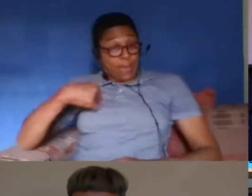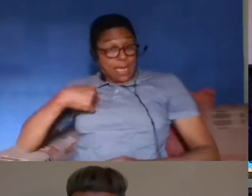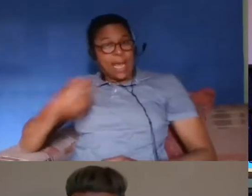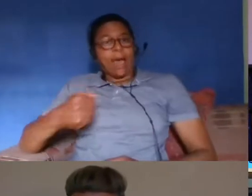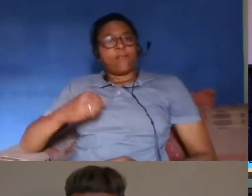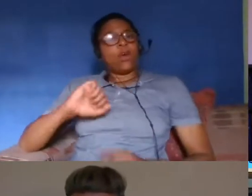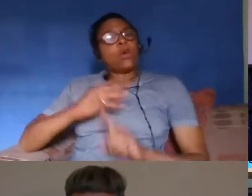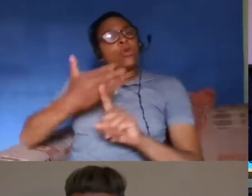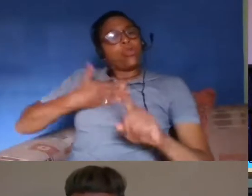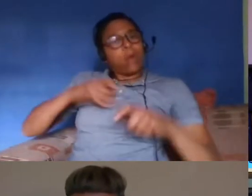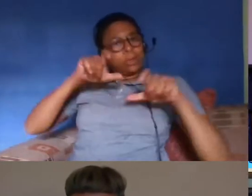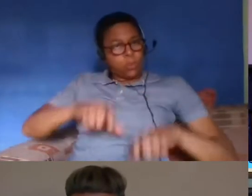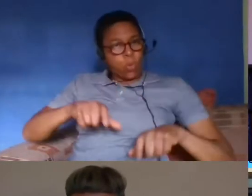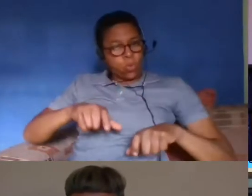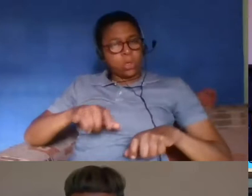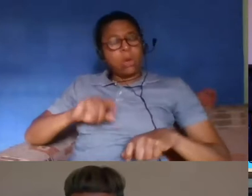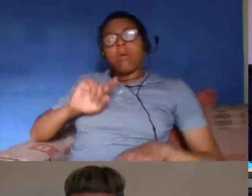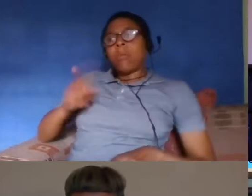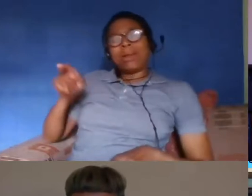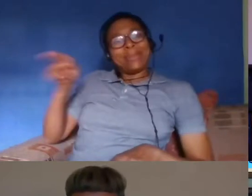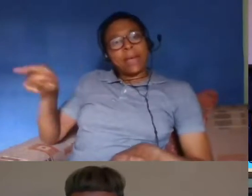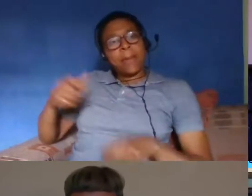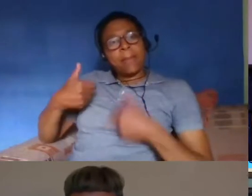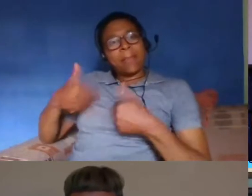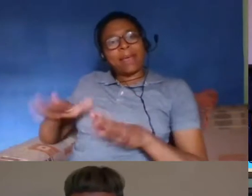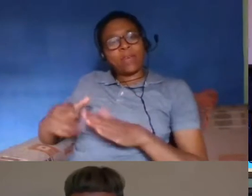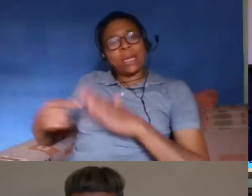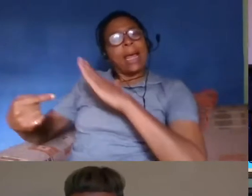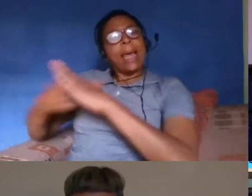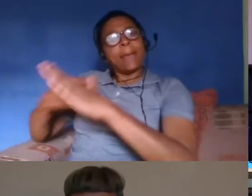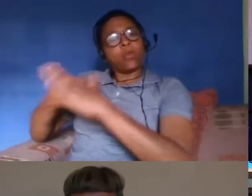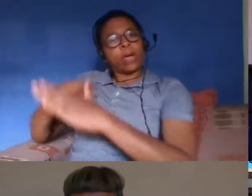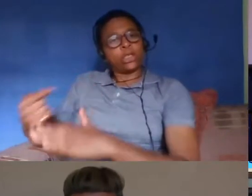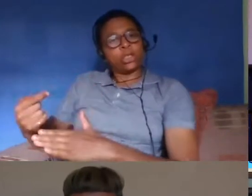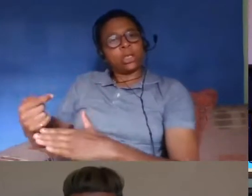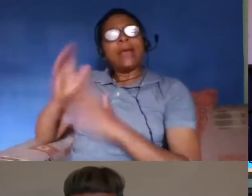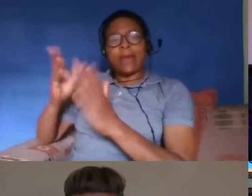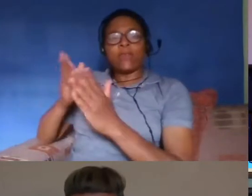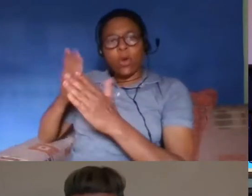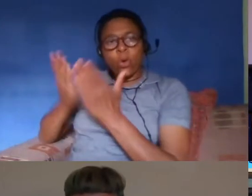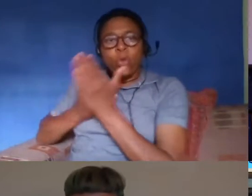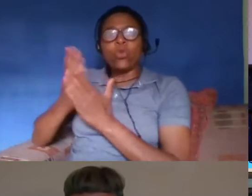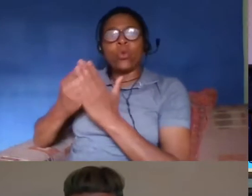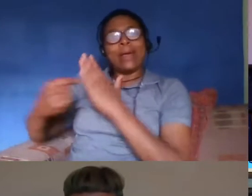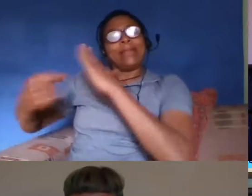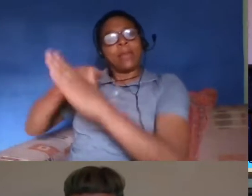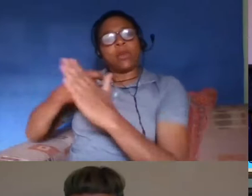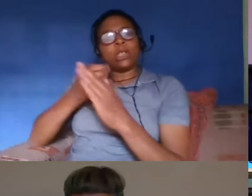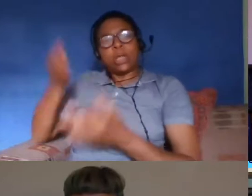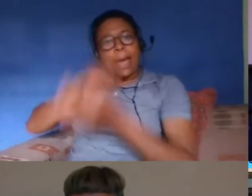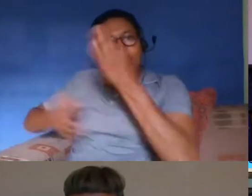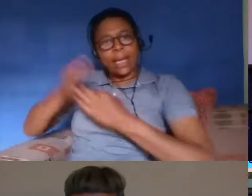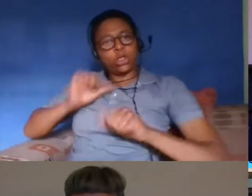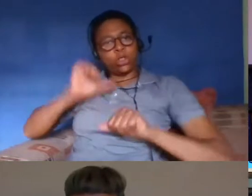basically in charge of a small fortune in immigration fees um on a five-year route to to acquiring settlement and then ultimately um british